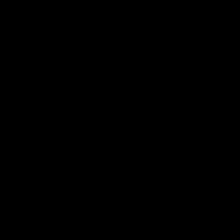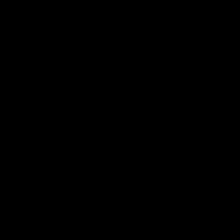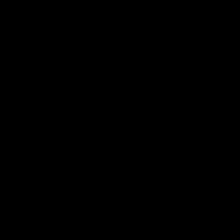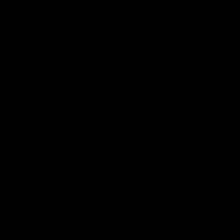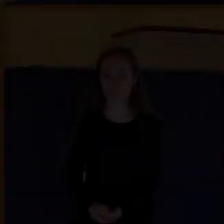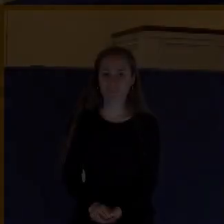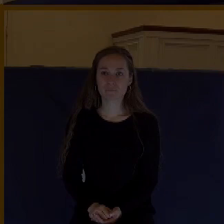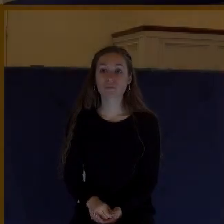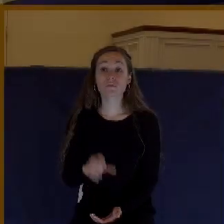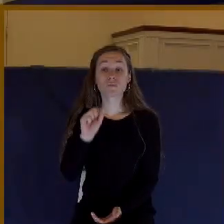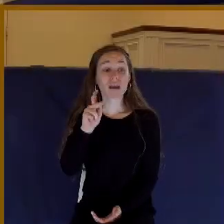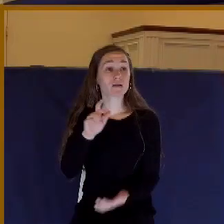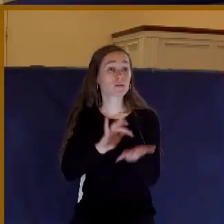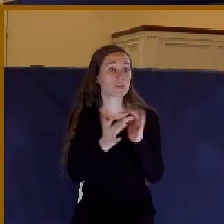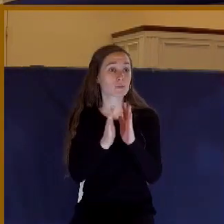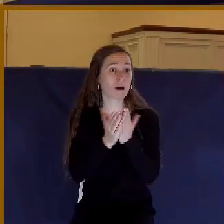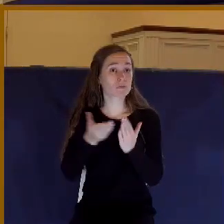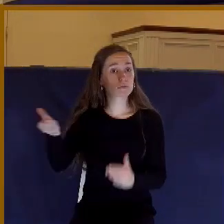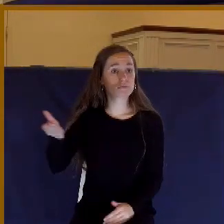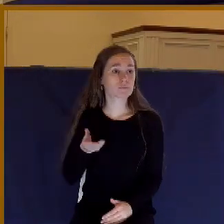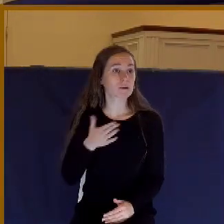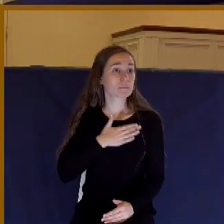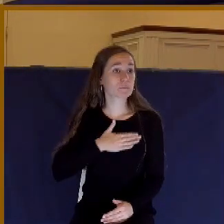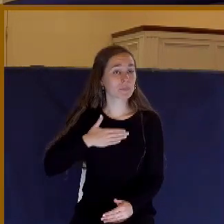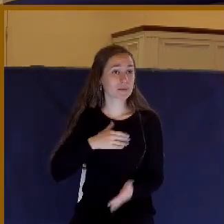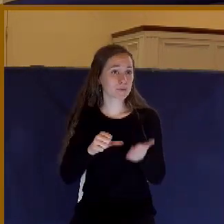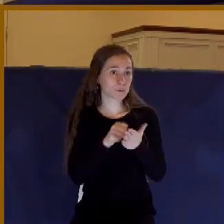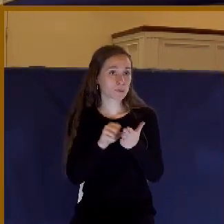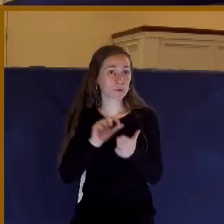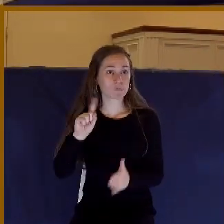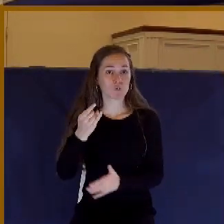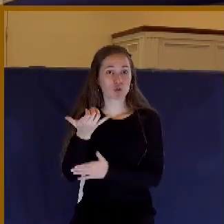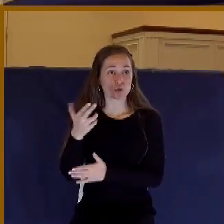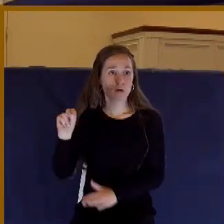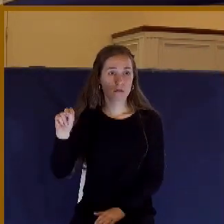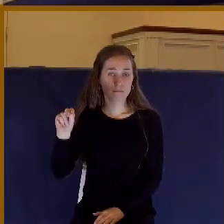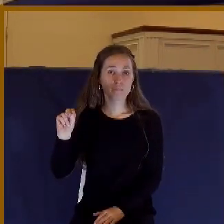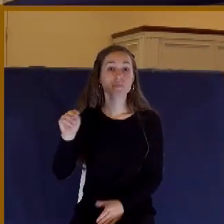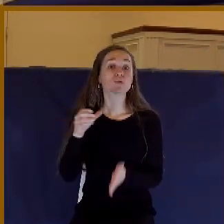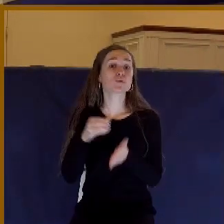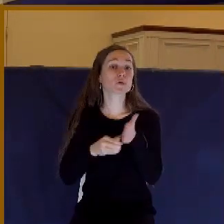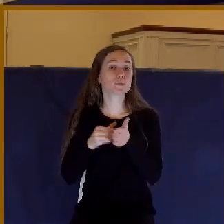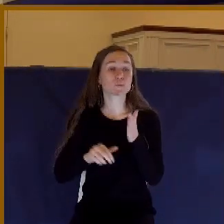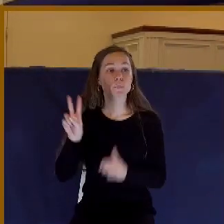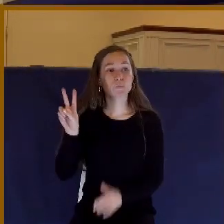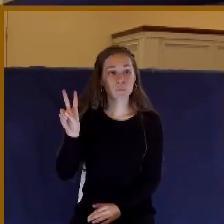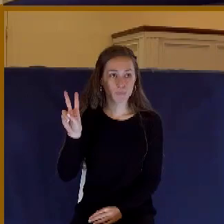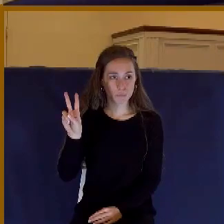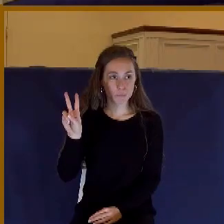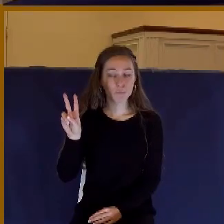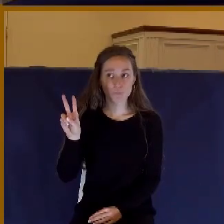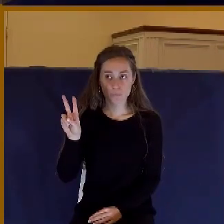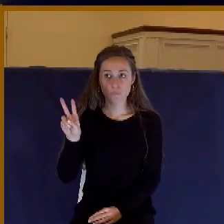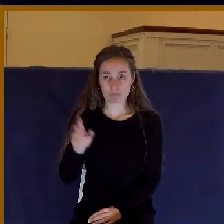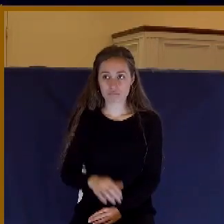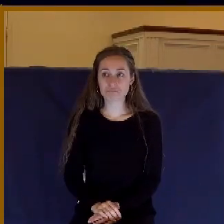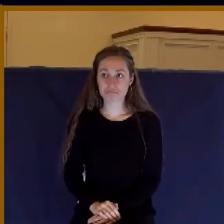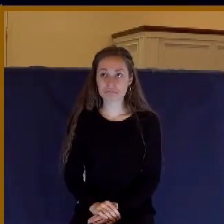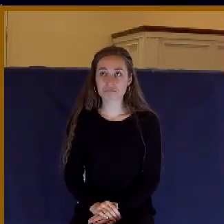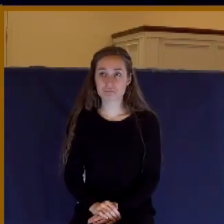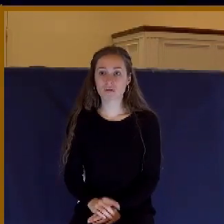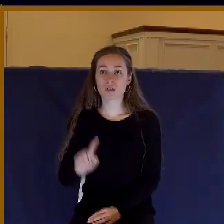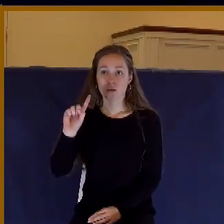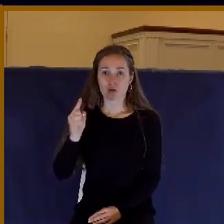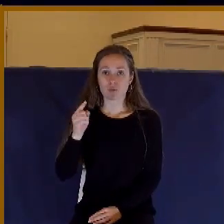Take God's Word this morning, and would you please open to 1 John 2 this morning. 1 John